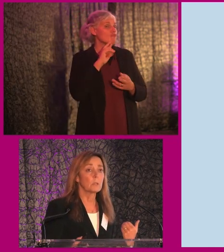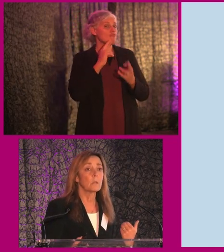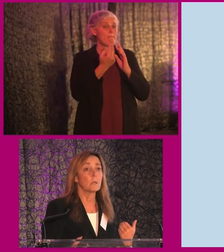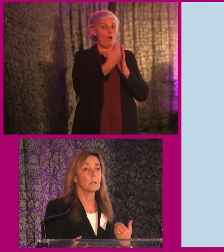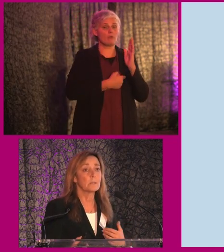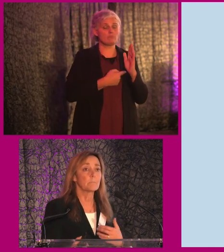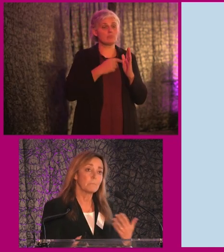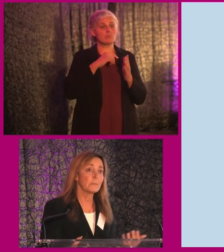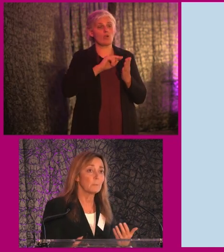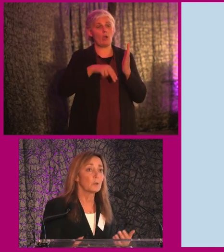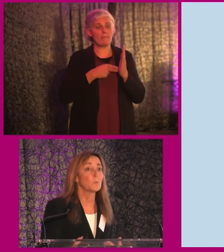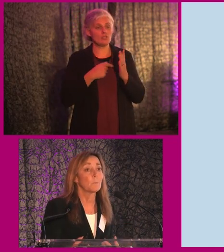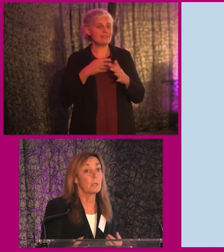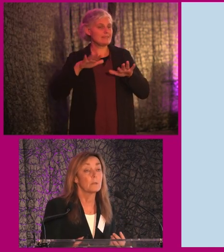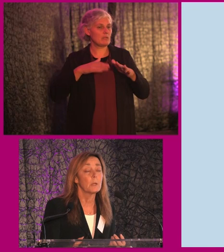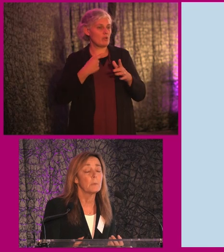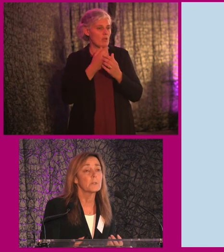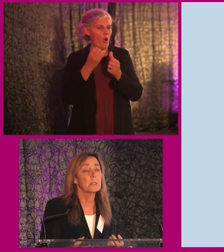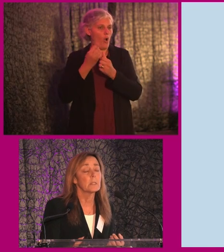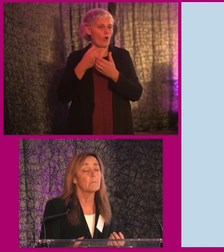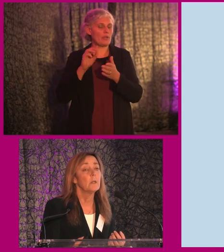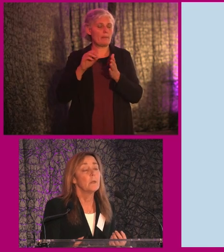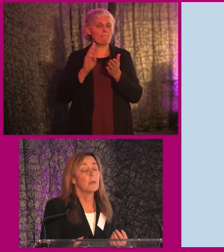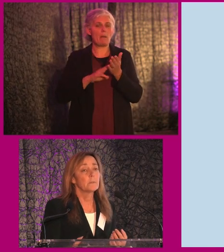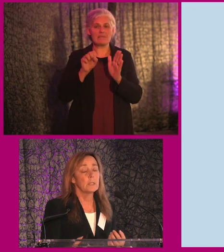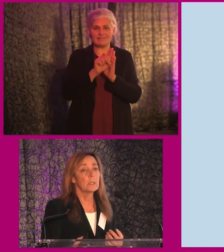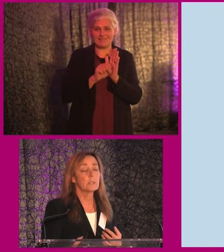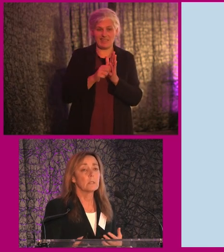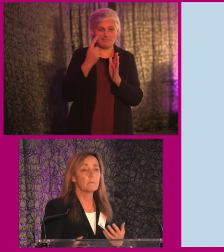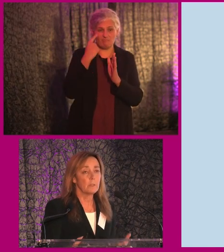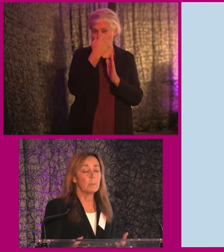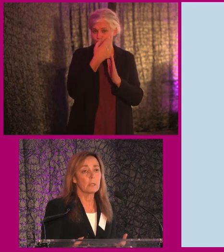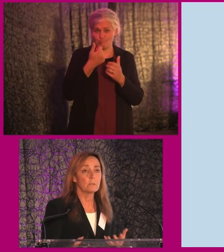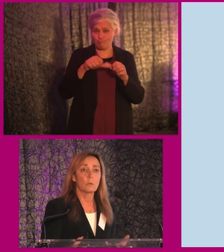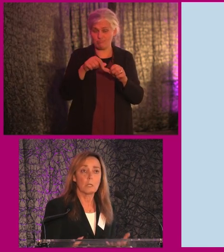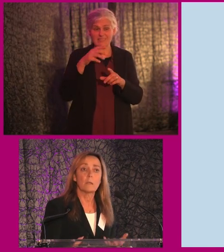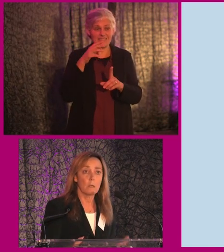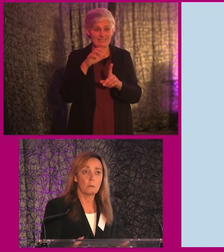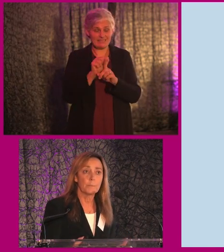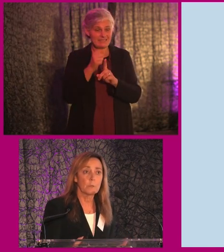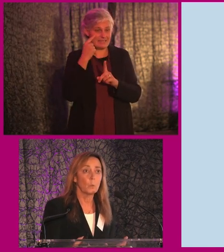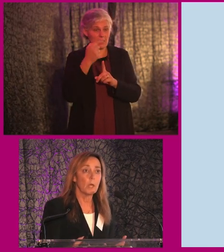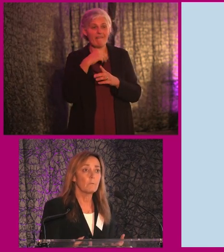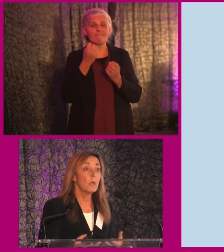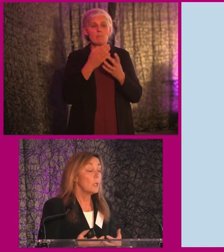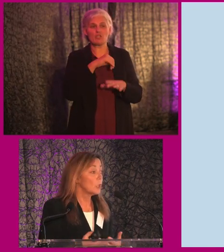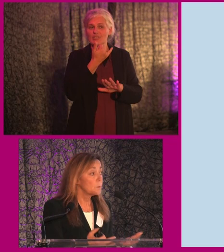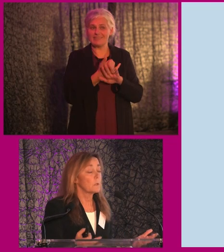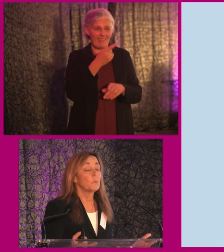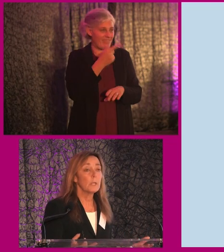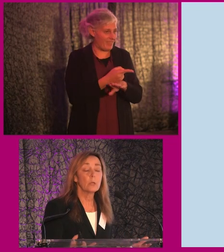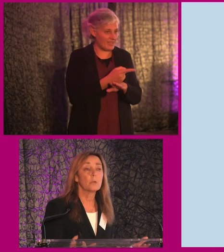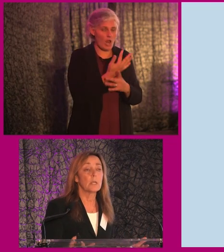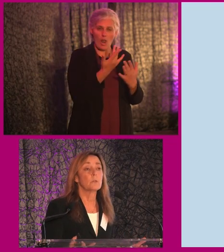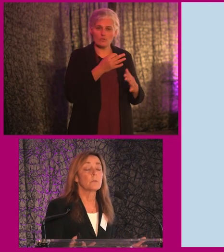Commission is similar to what many other member states have seen, is that the feedback is not yet there. So we have loads